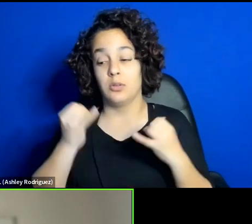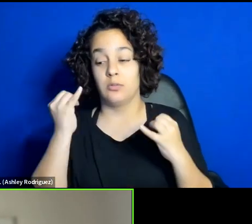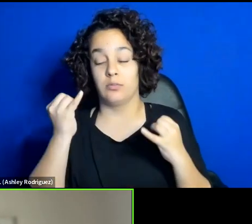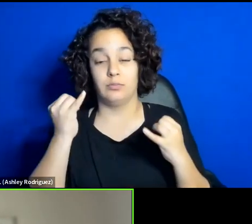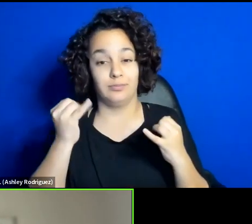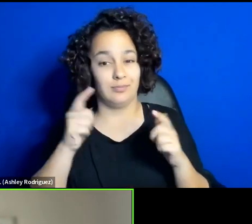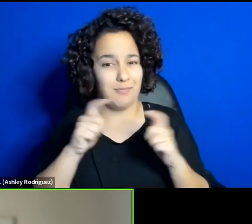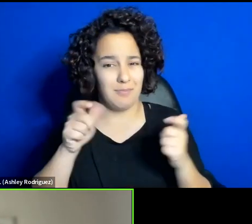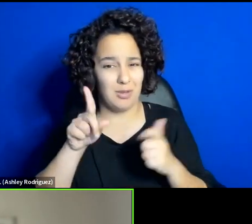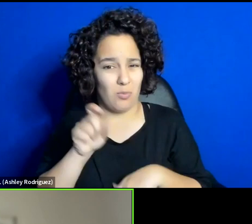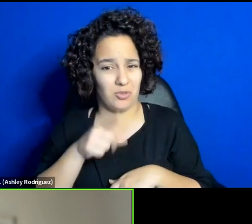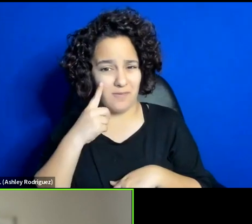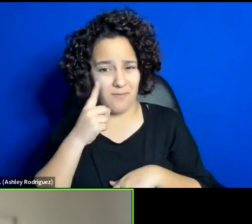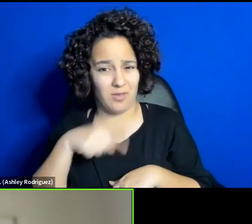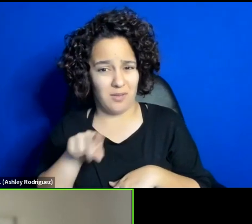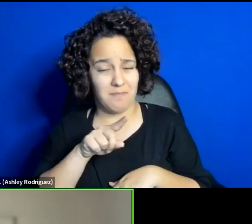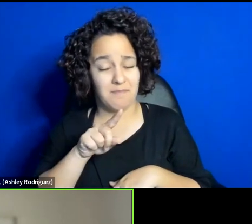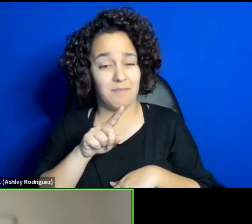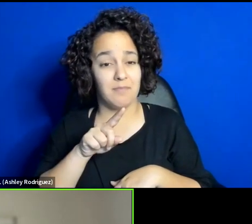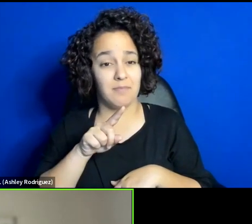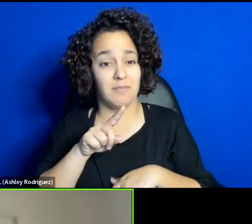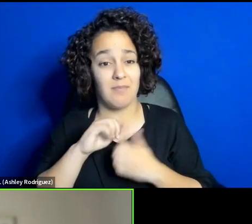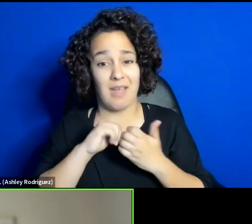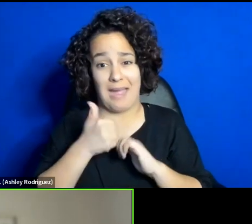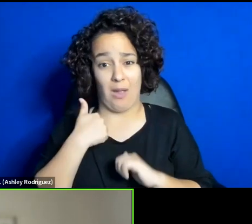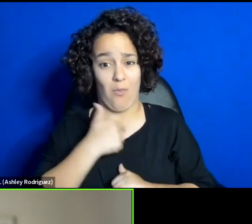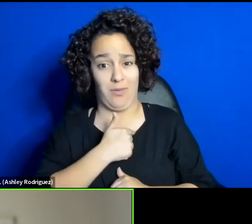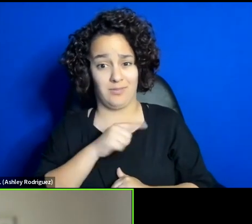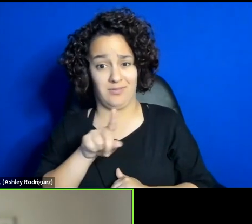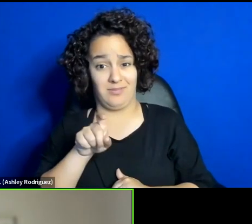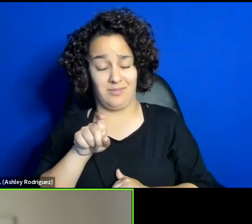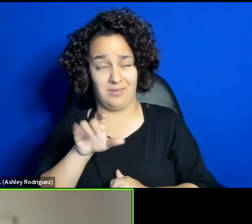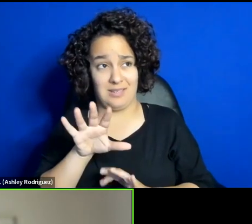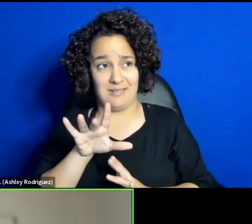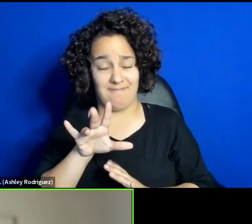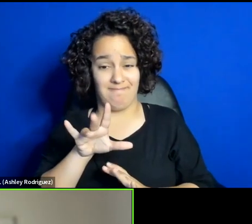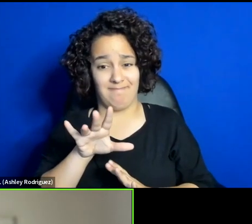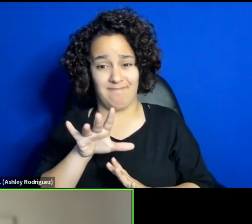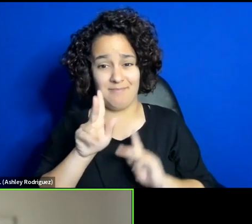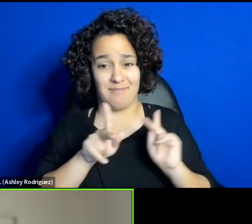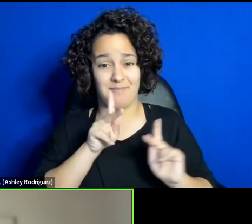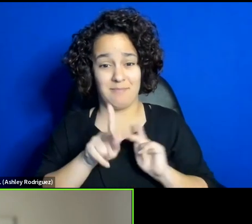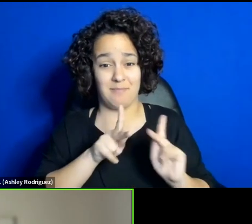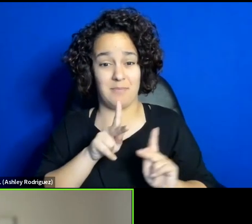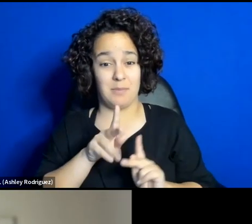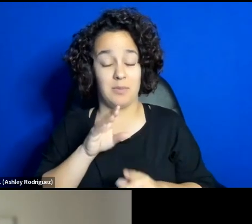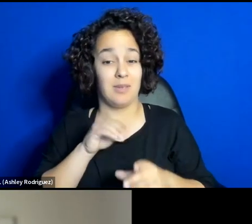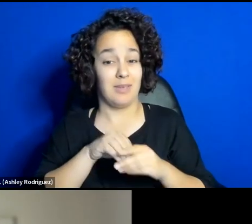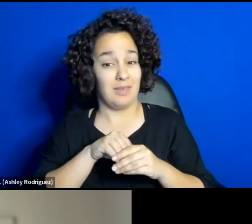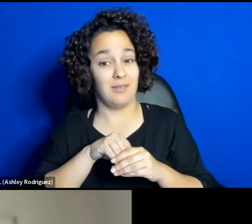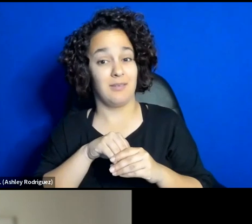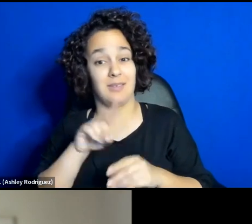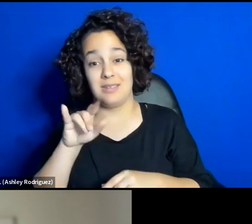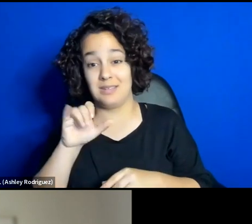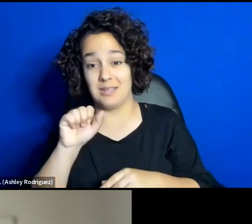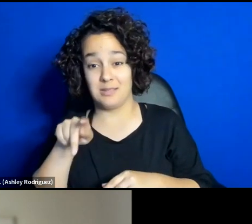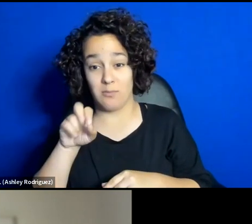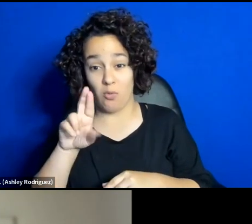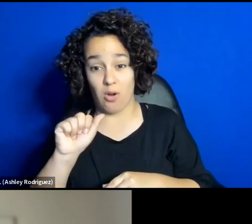them, how can us people in diaspora, and